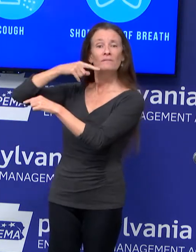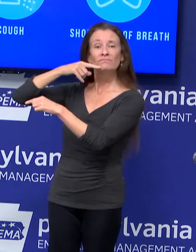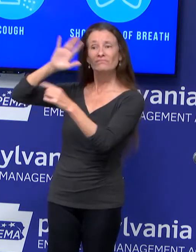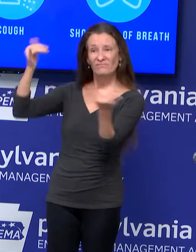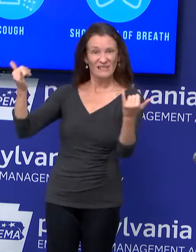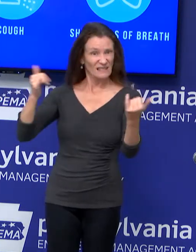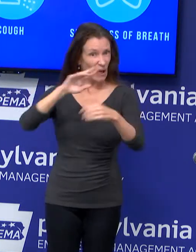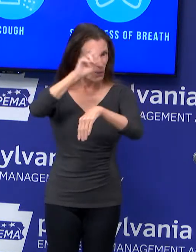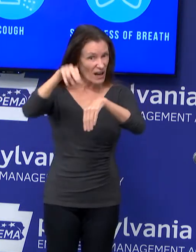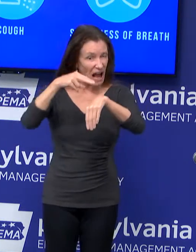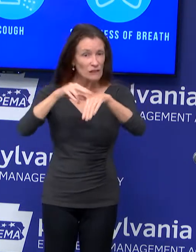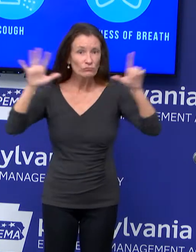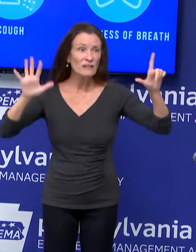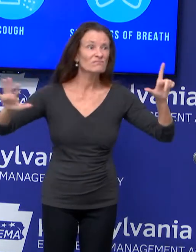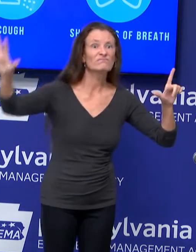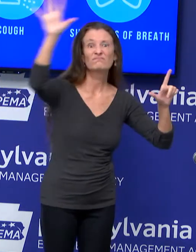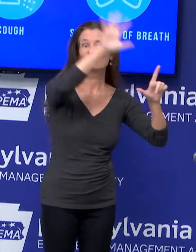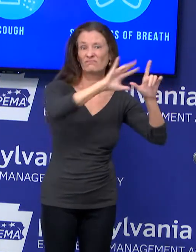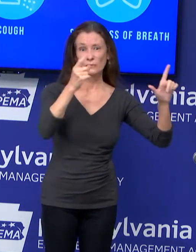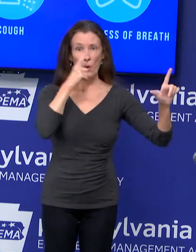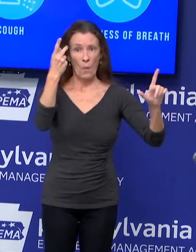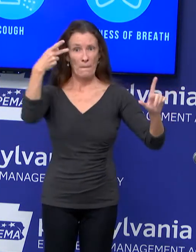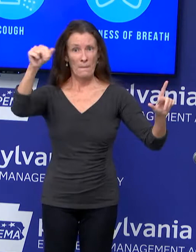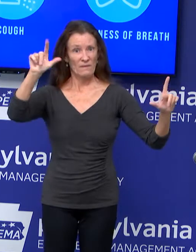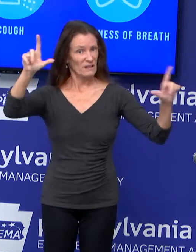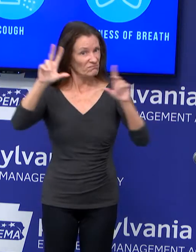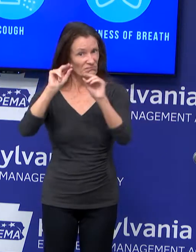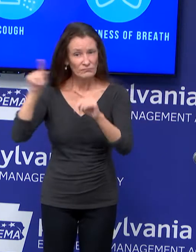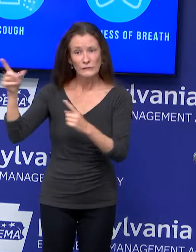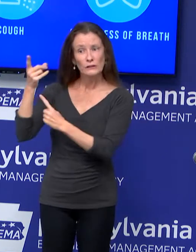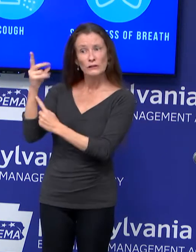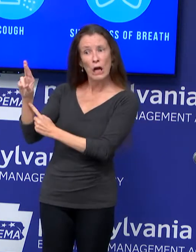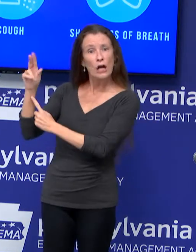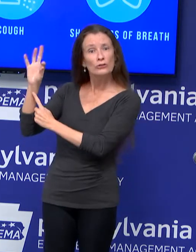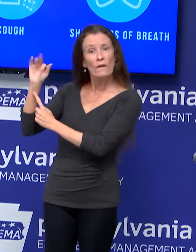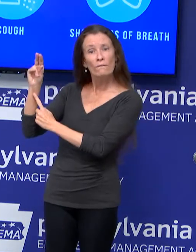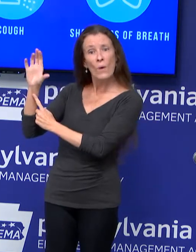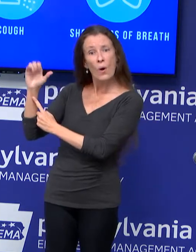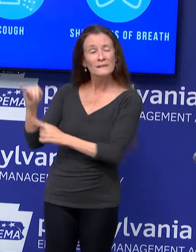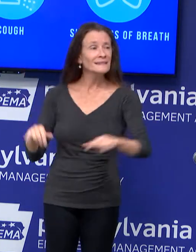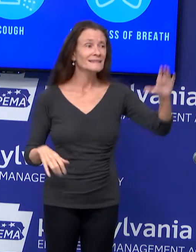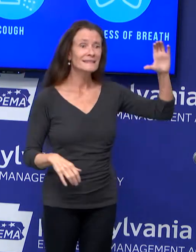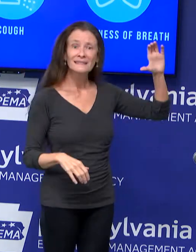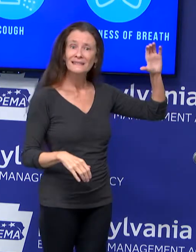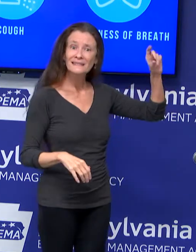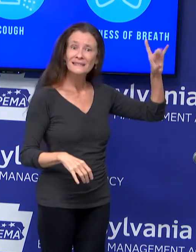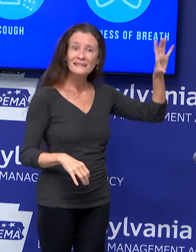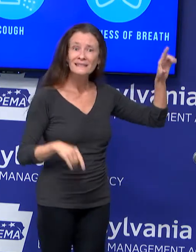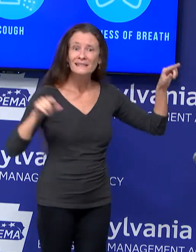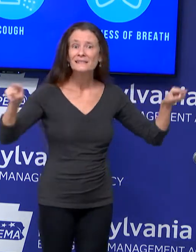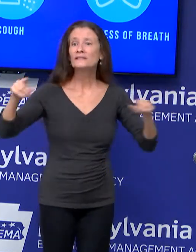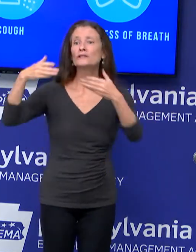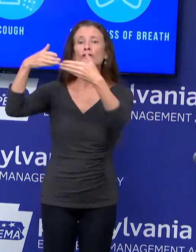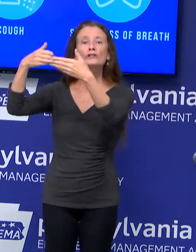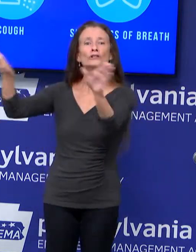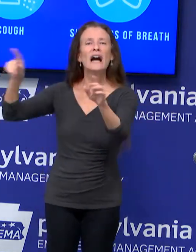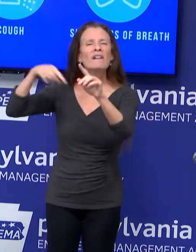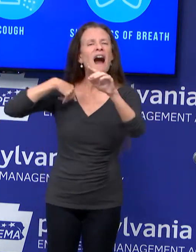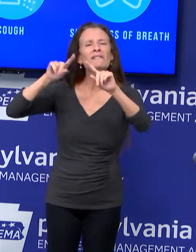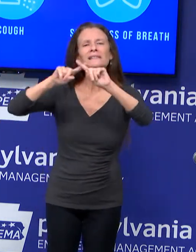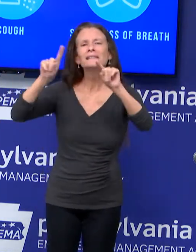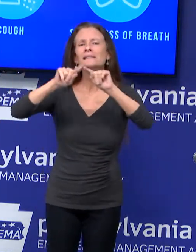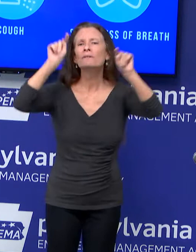the CDC, the Surgeon General, and others. We need to wear a mask. We need to practice social